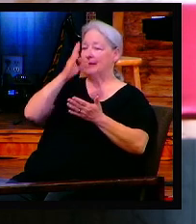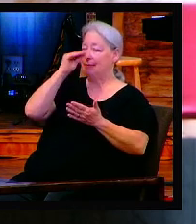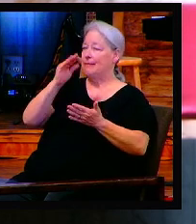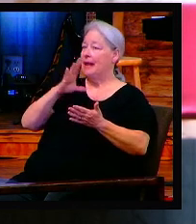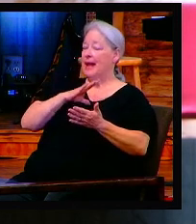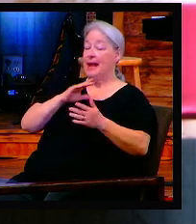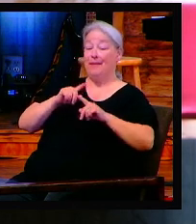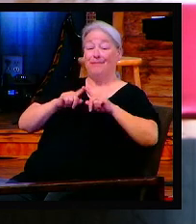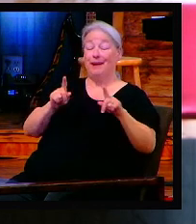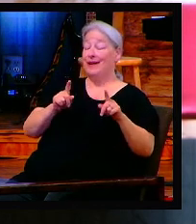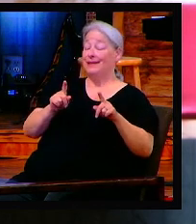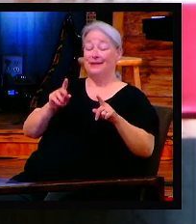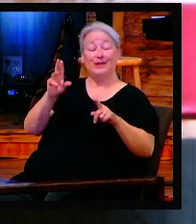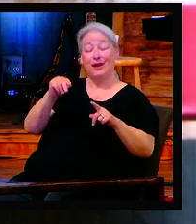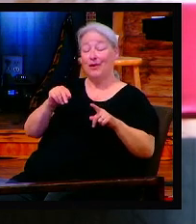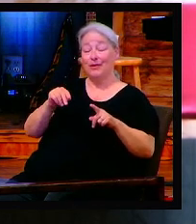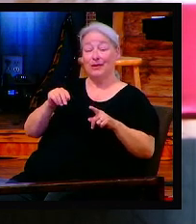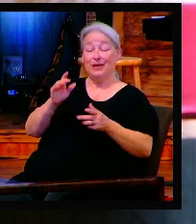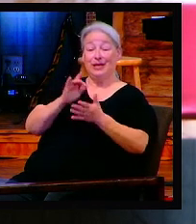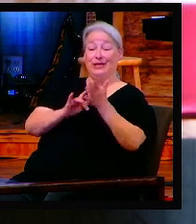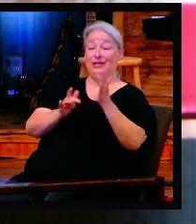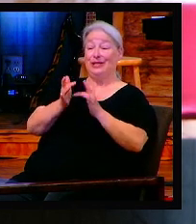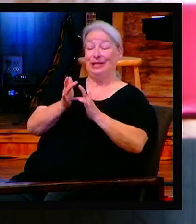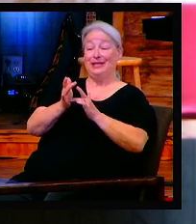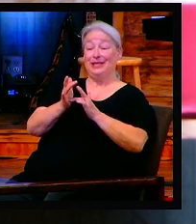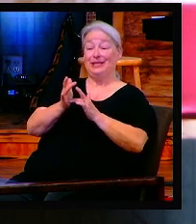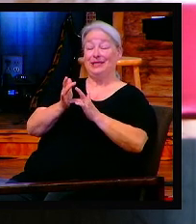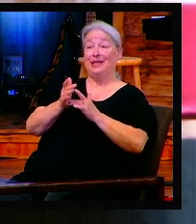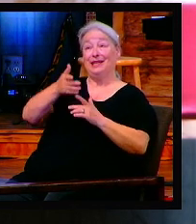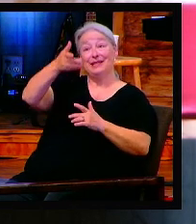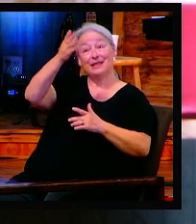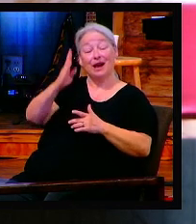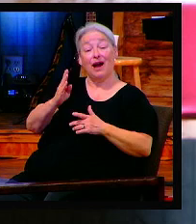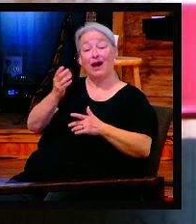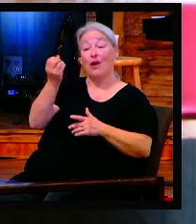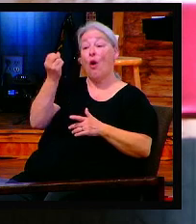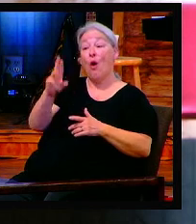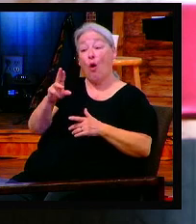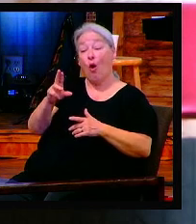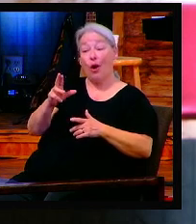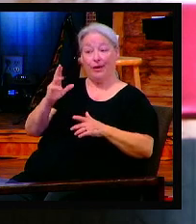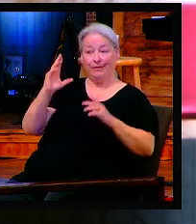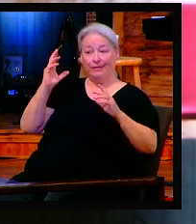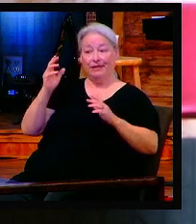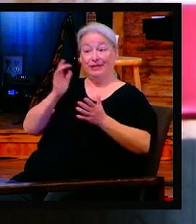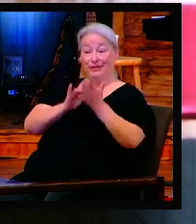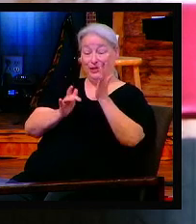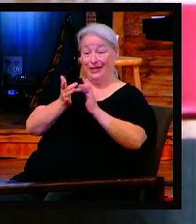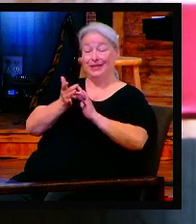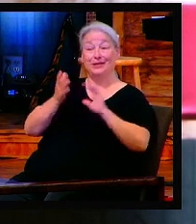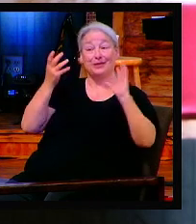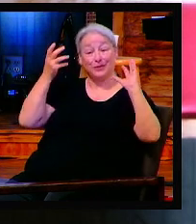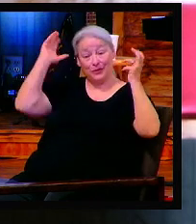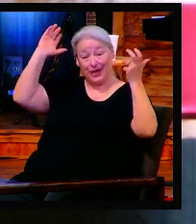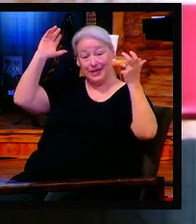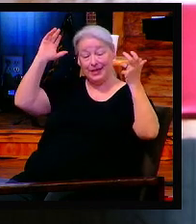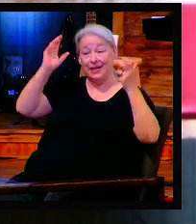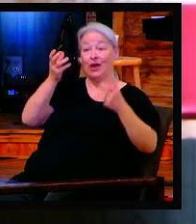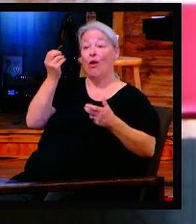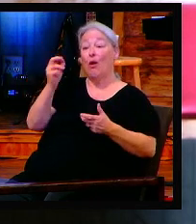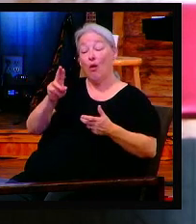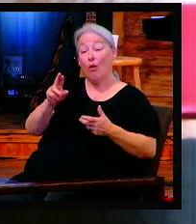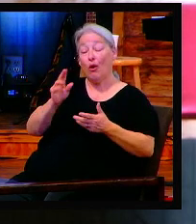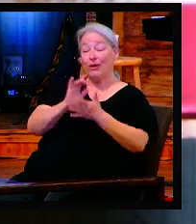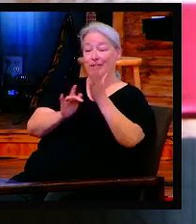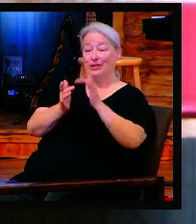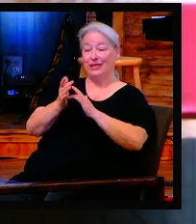say amen. Why? Because Jesus himself declared he was God in the flesh. When they're going back and forth and Jesus was telling the